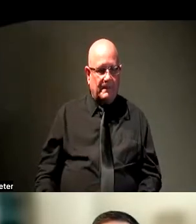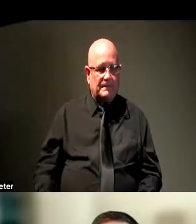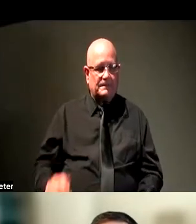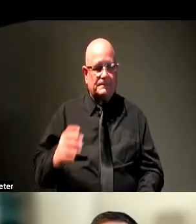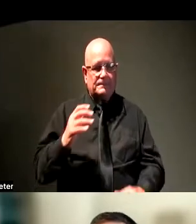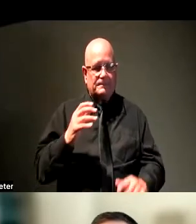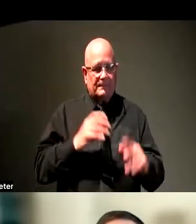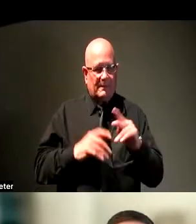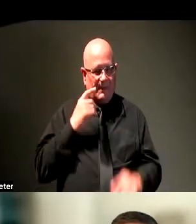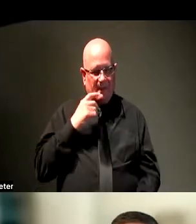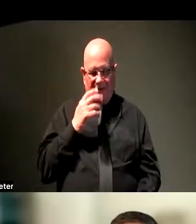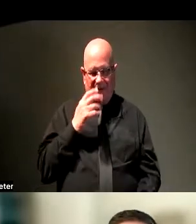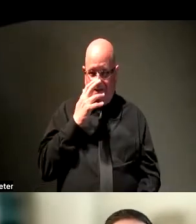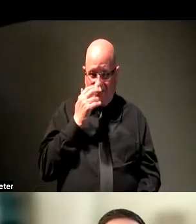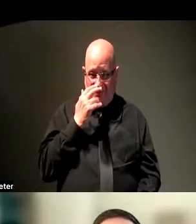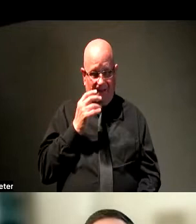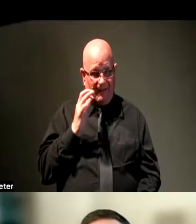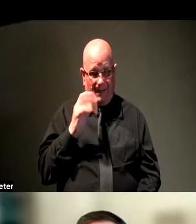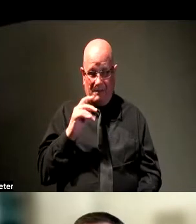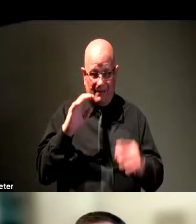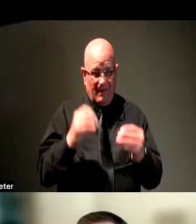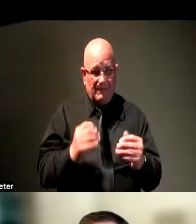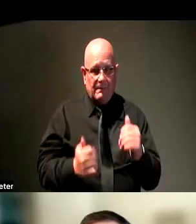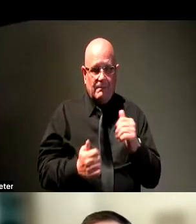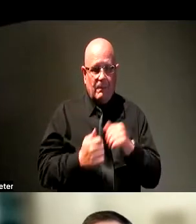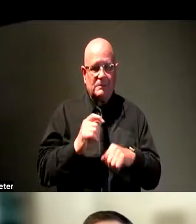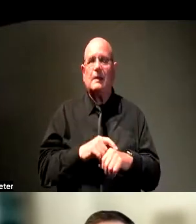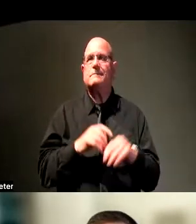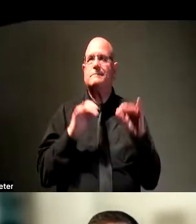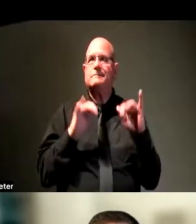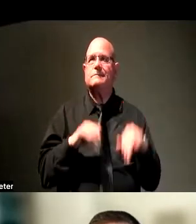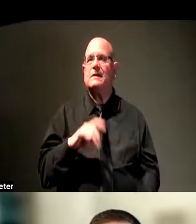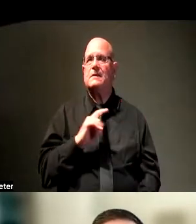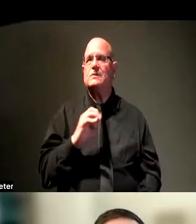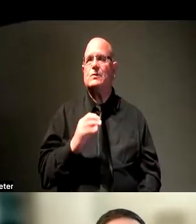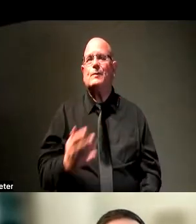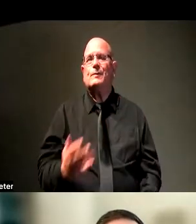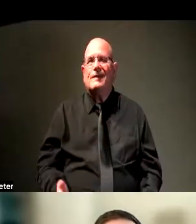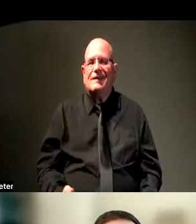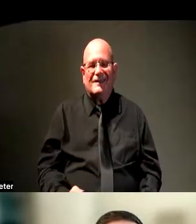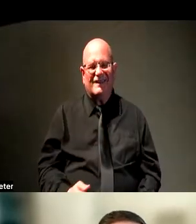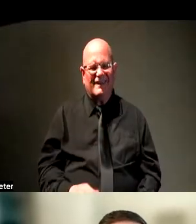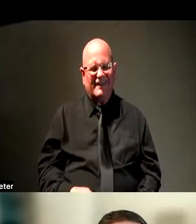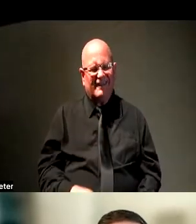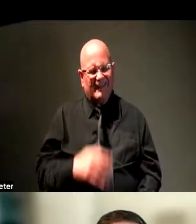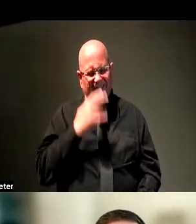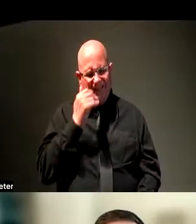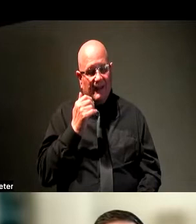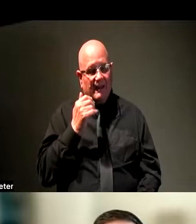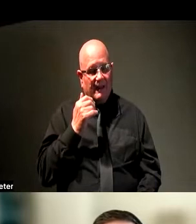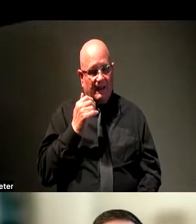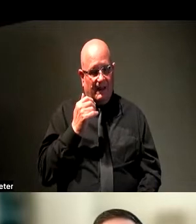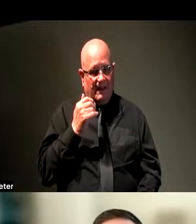amusing that they have gone back to their office to spend most of their day meeting with people on Zoom. On one hand, as I've said before, we